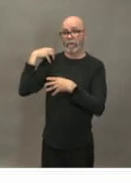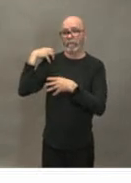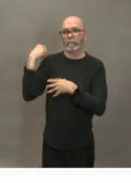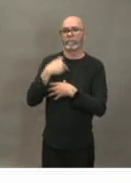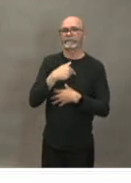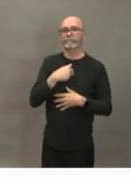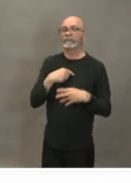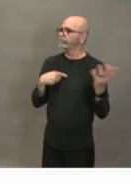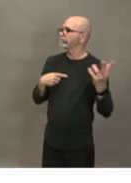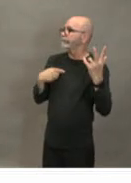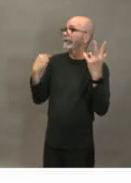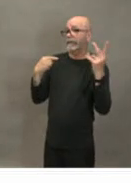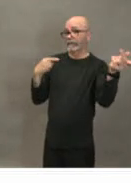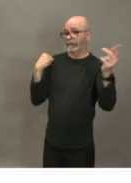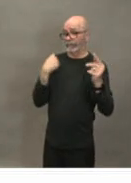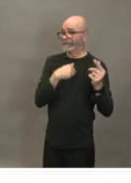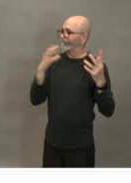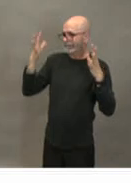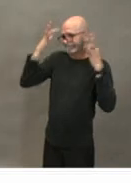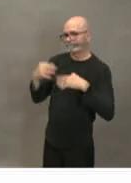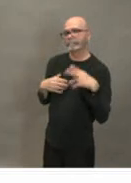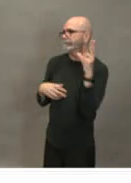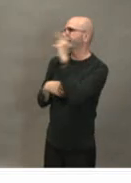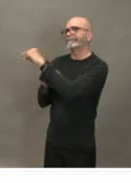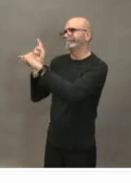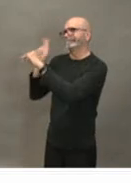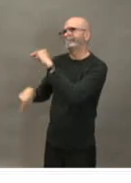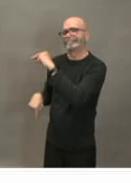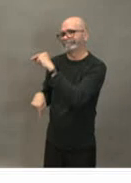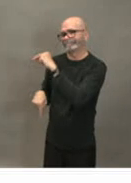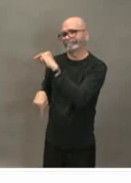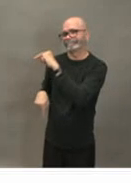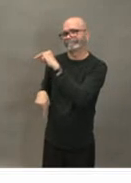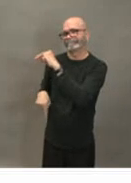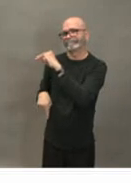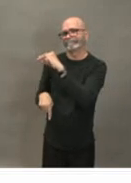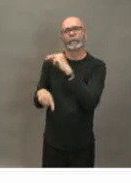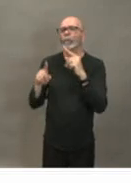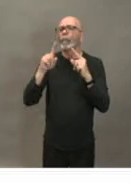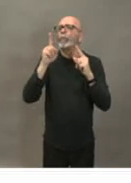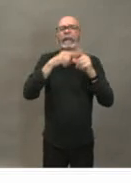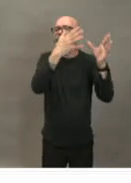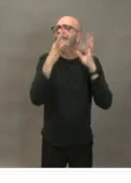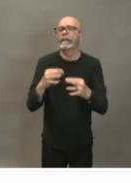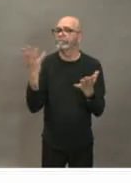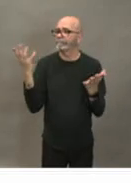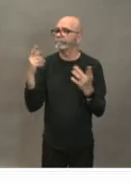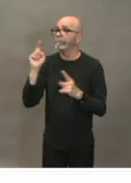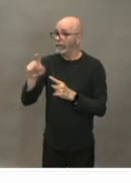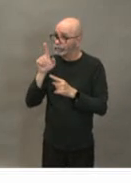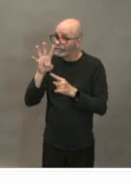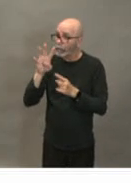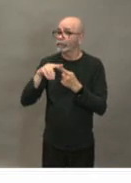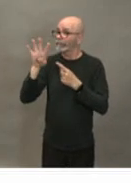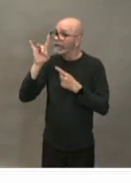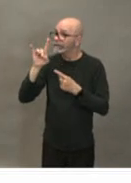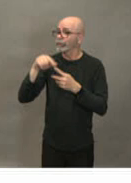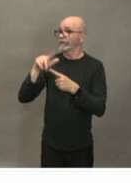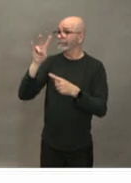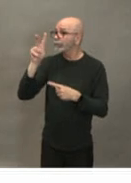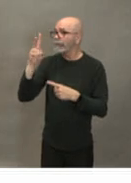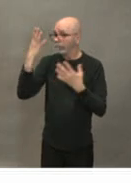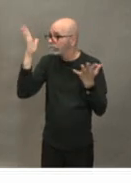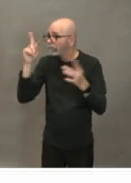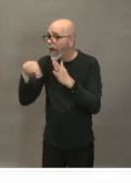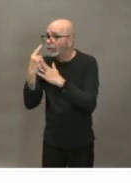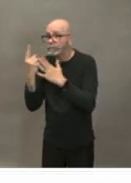gatherings should be uh canceled or at least controlled so i mean that's a specific one it's hockey canada and